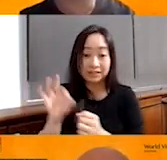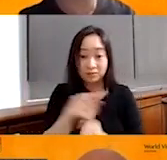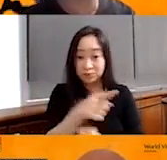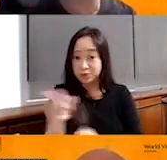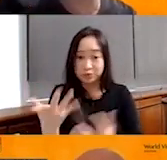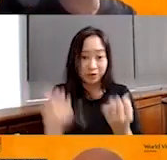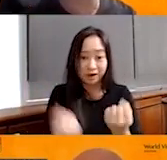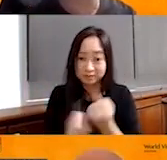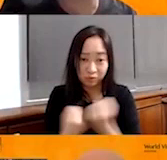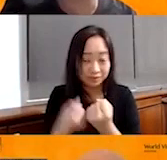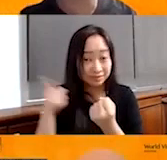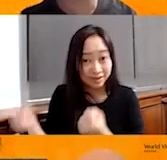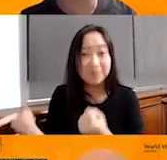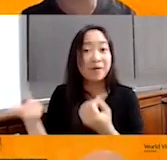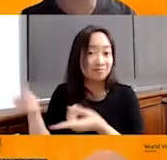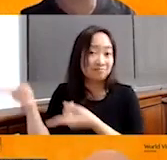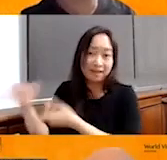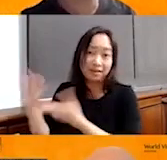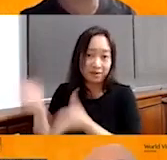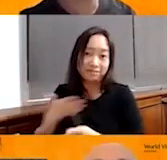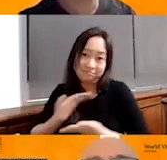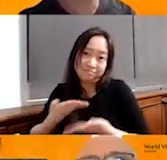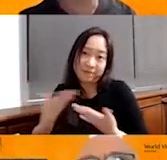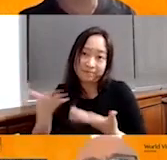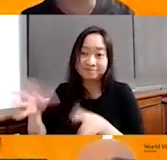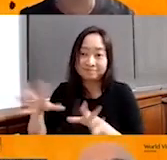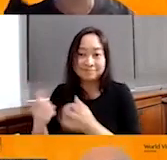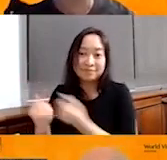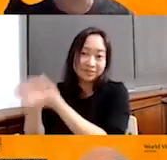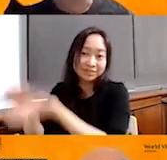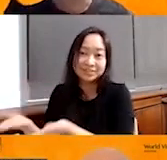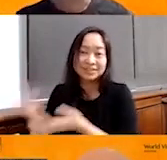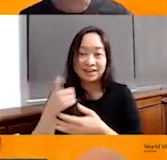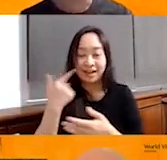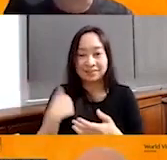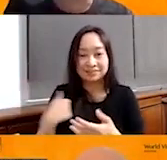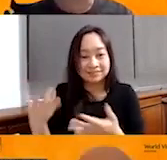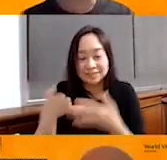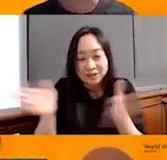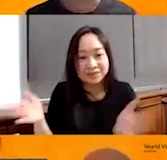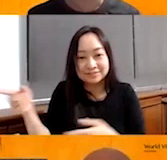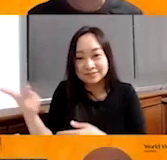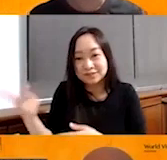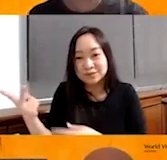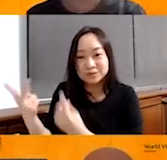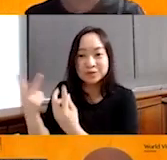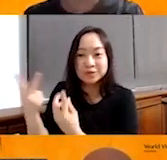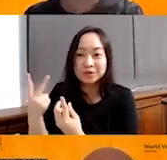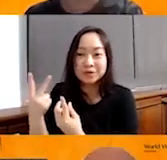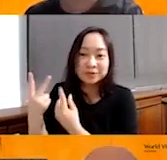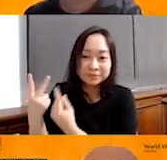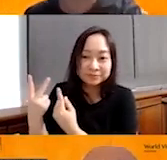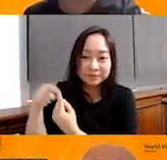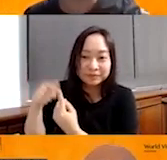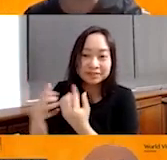to sponsor them, yeah, they will be more than happy because, in general, they, there is a lot of need.